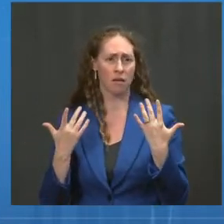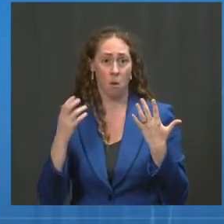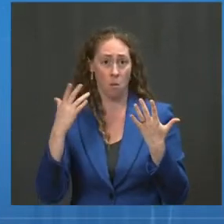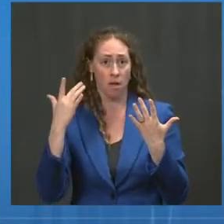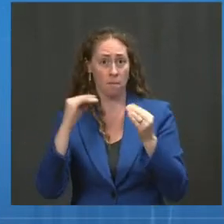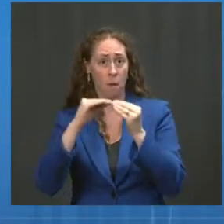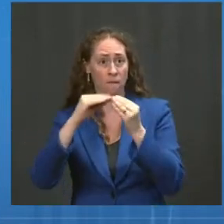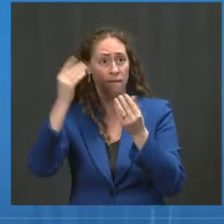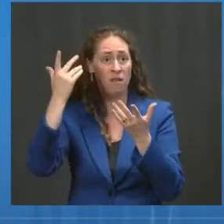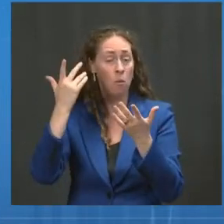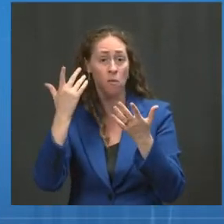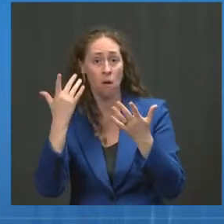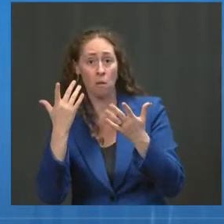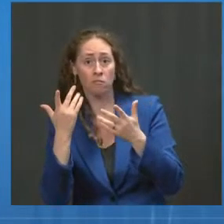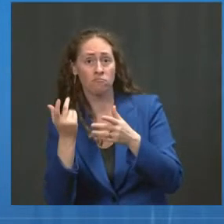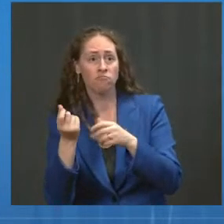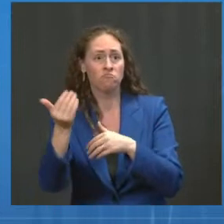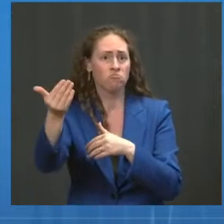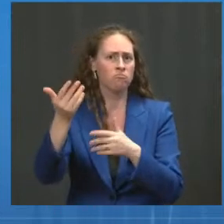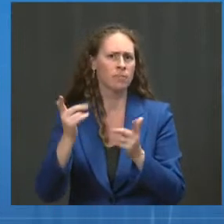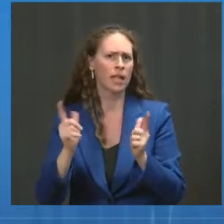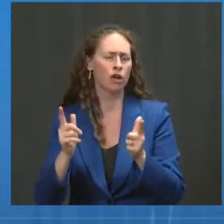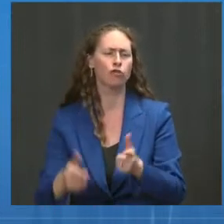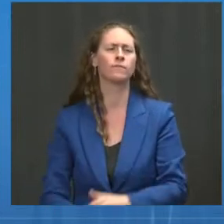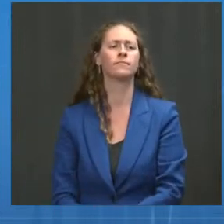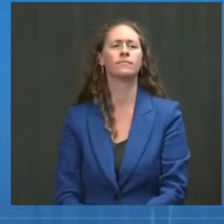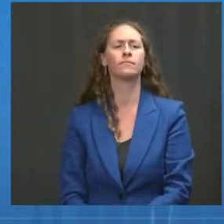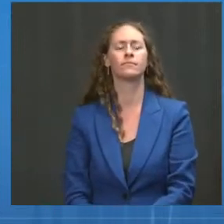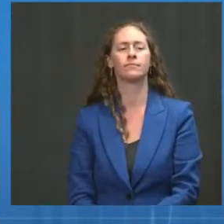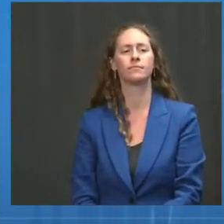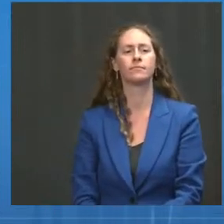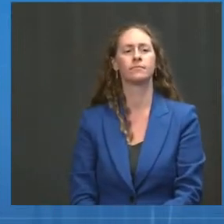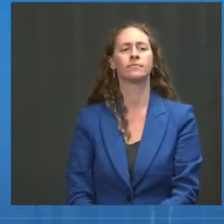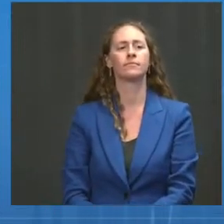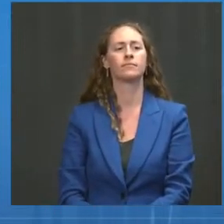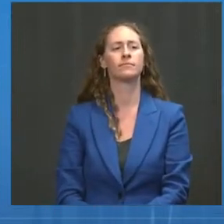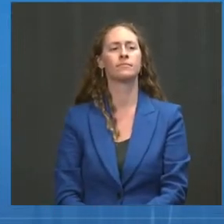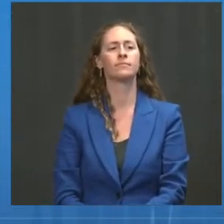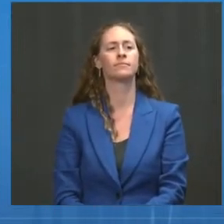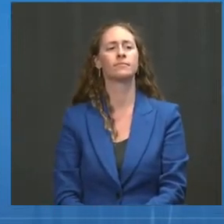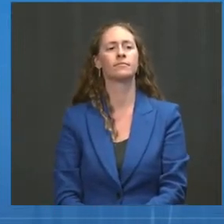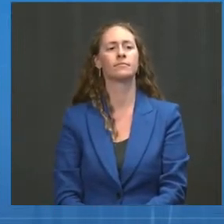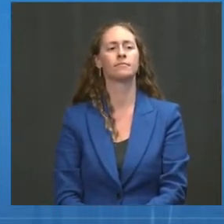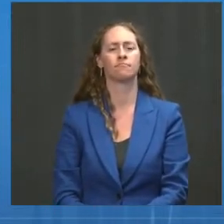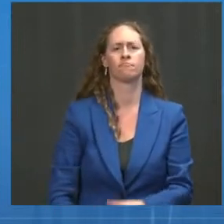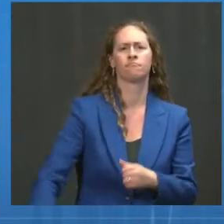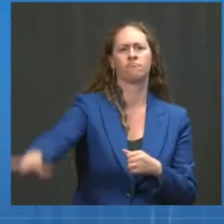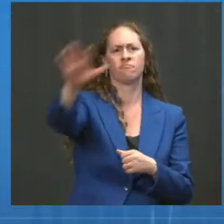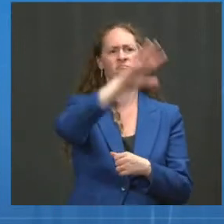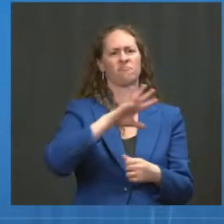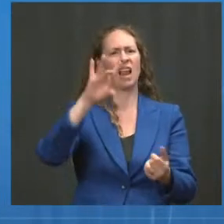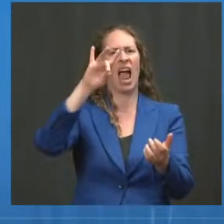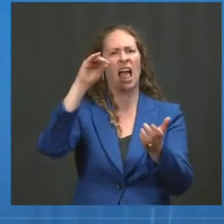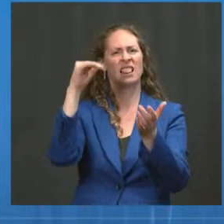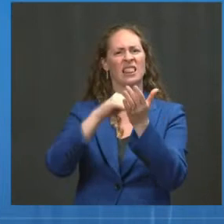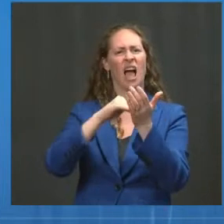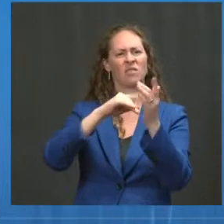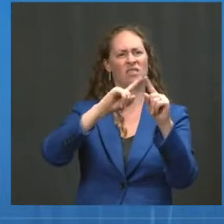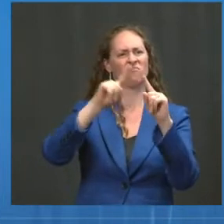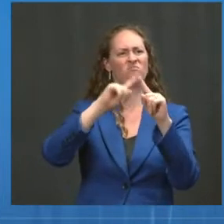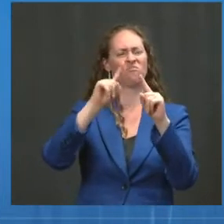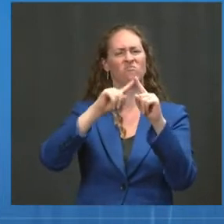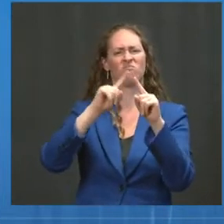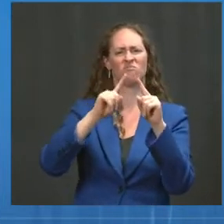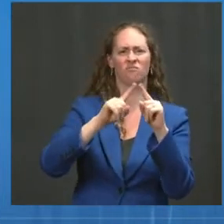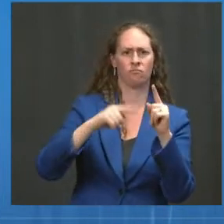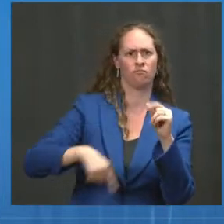So the first question, you know, there are 80,000 sites across the country. As I mentioned, 90% of Americans live